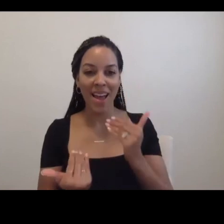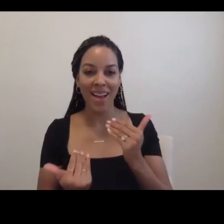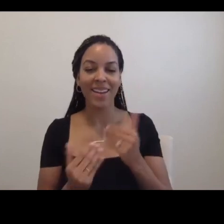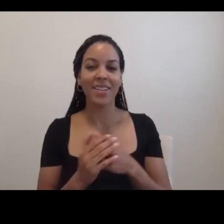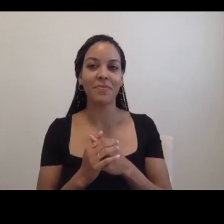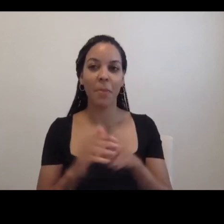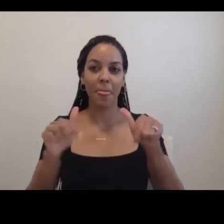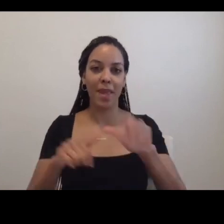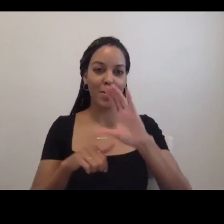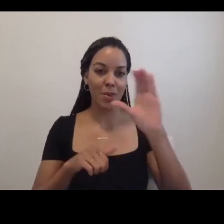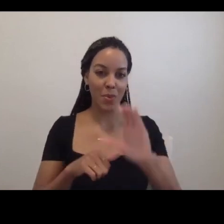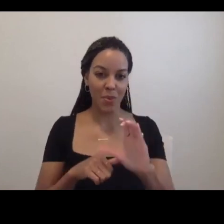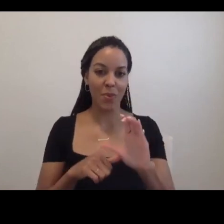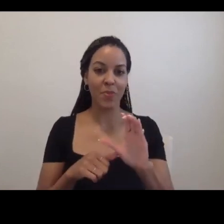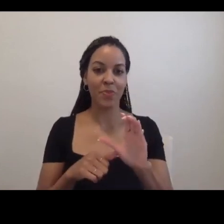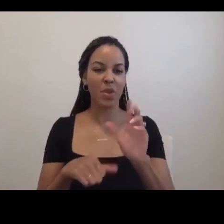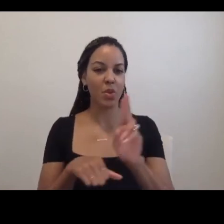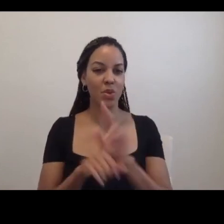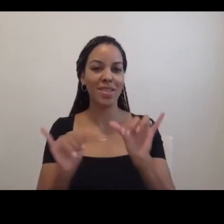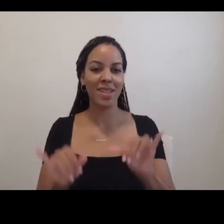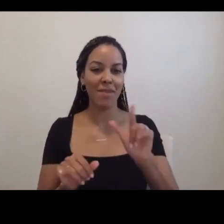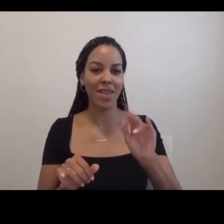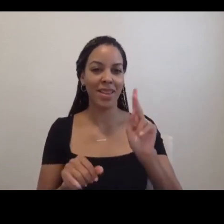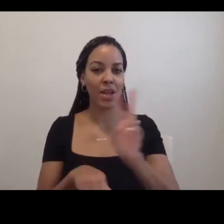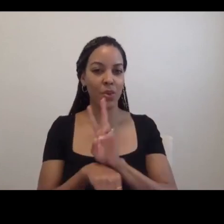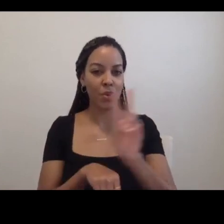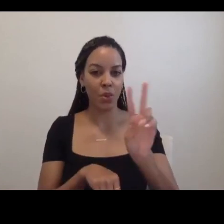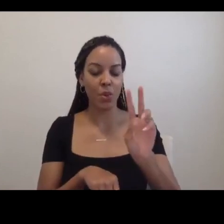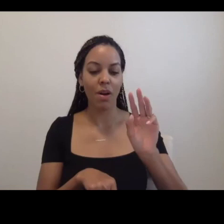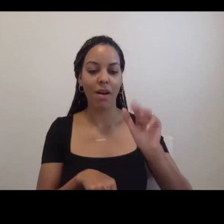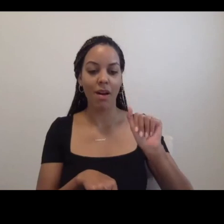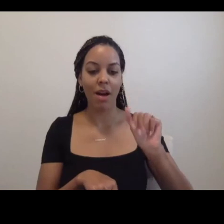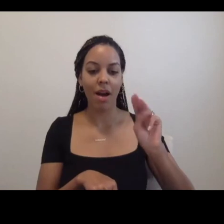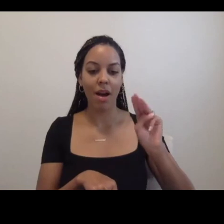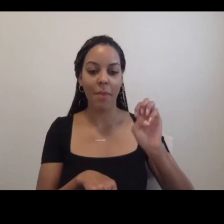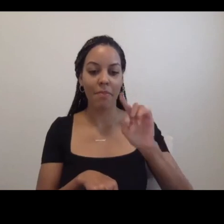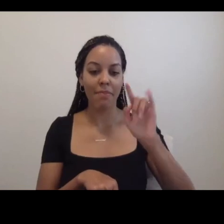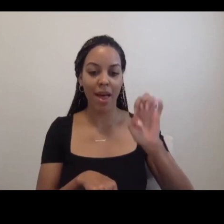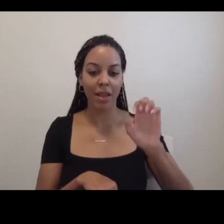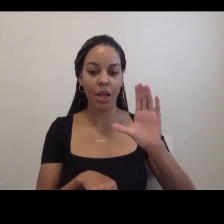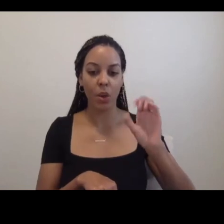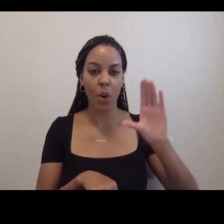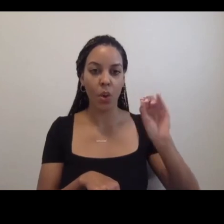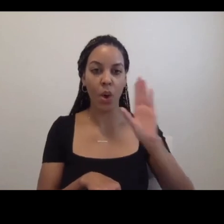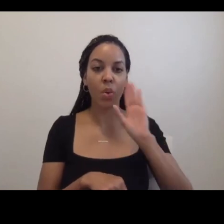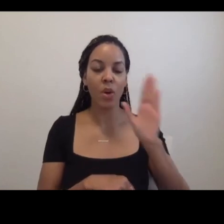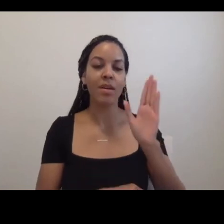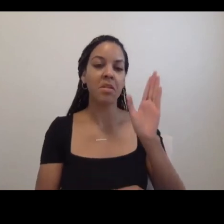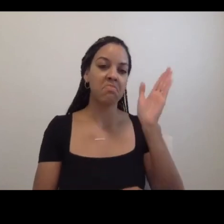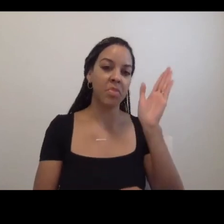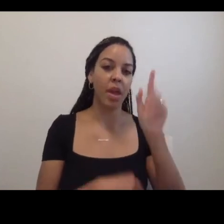zoom space and this link at 2 PM or Melly Coco will be presenting a talk on the history of residencies.